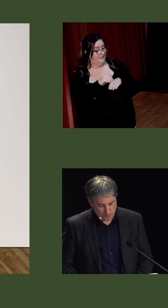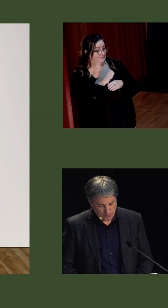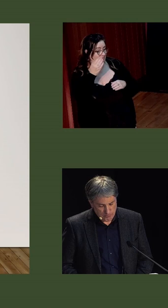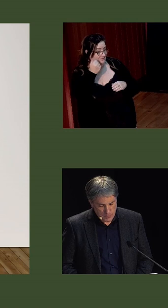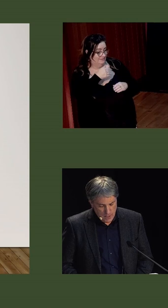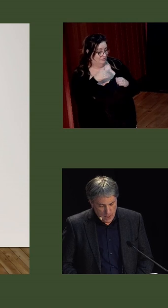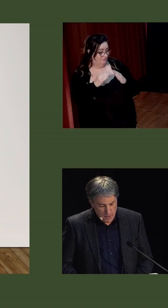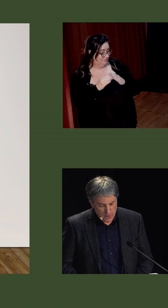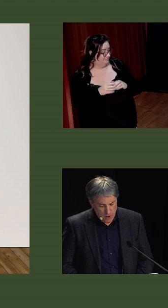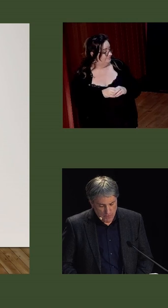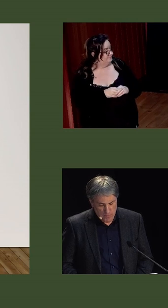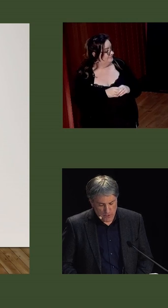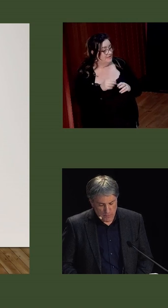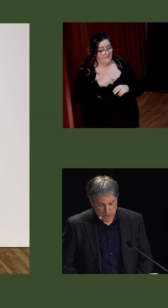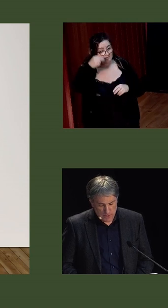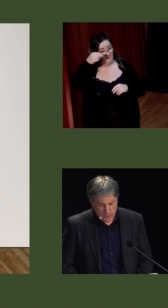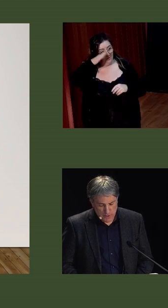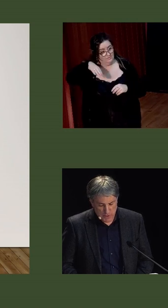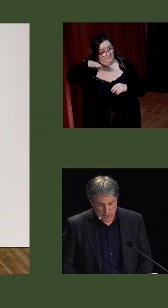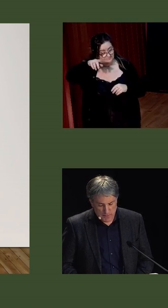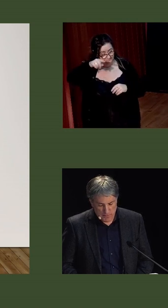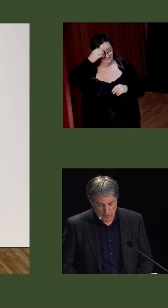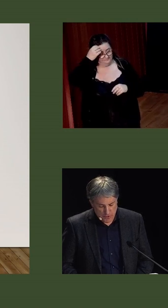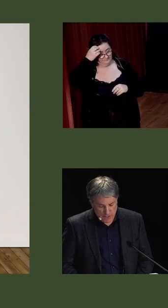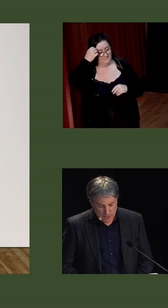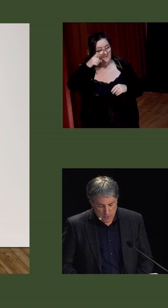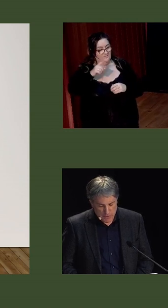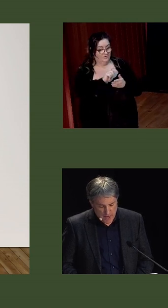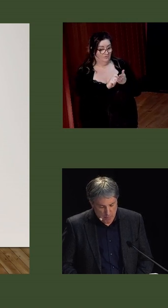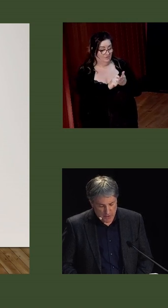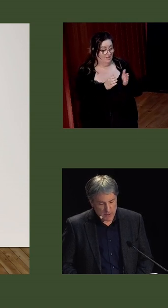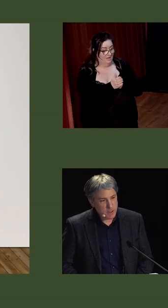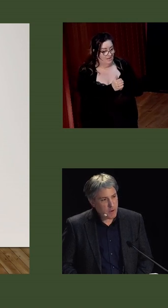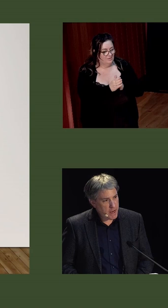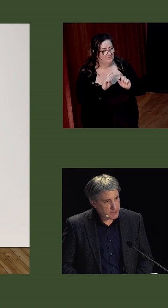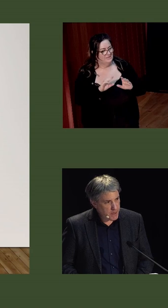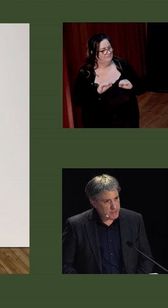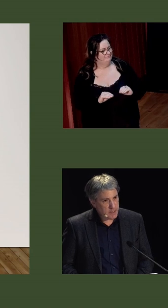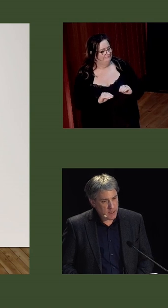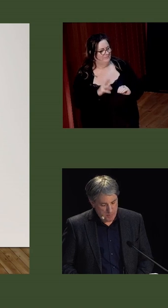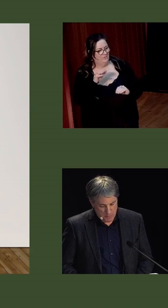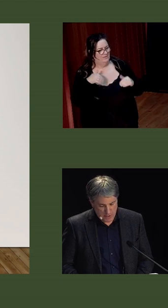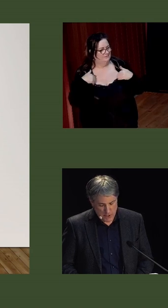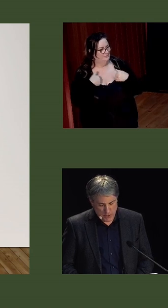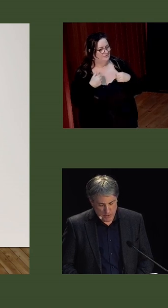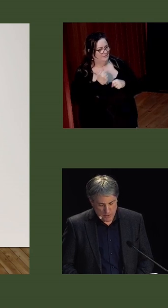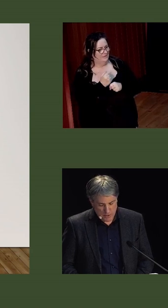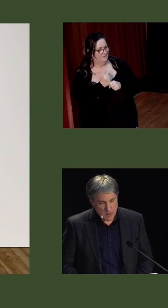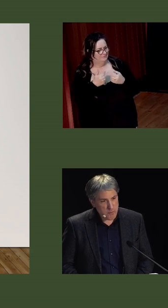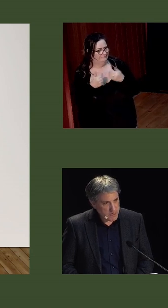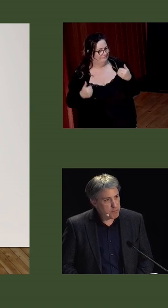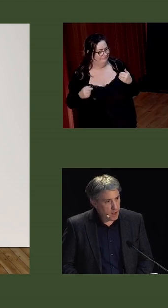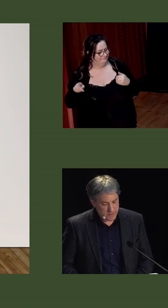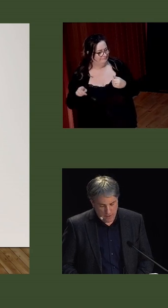Church. Among the northern bishops, enthusiasm for the treaty was tempered by anxiety about partition.